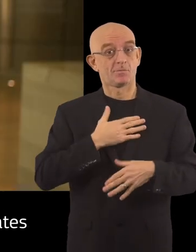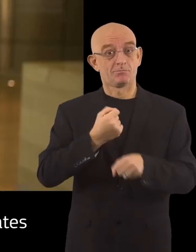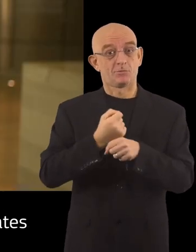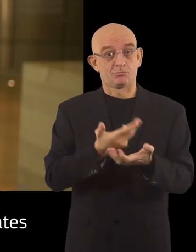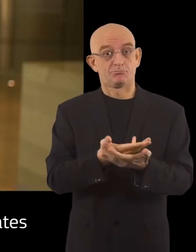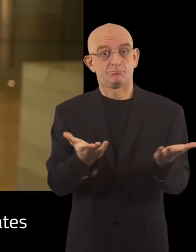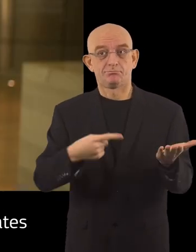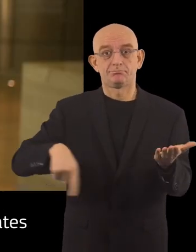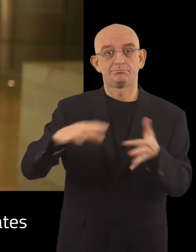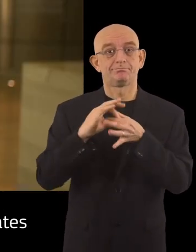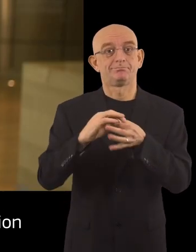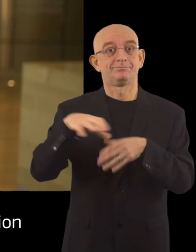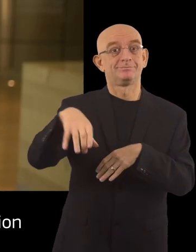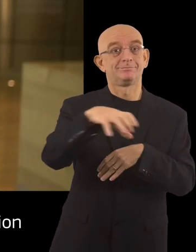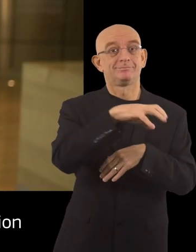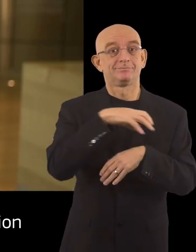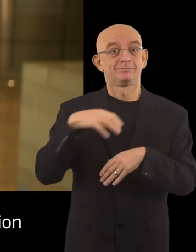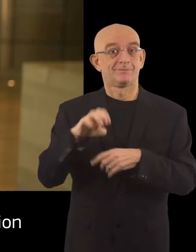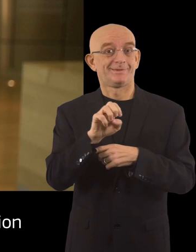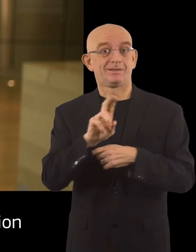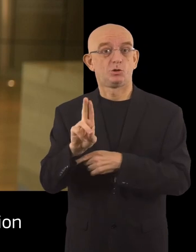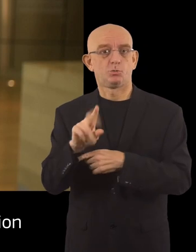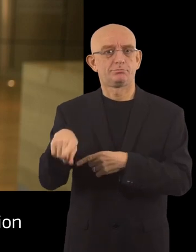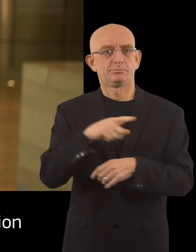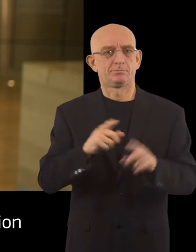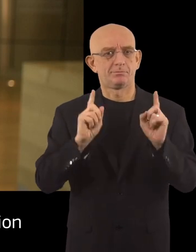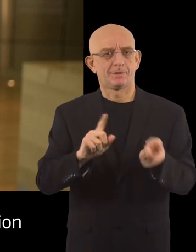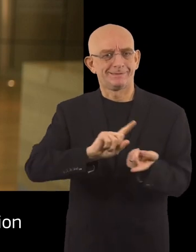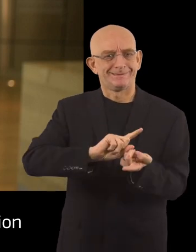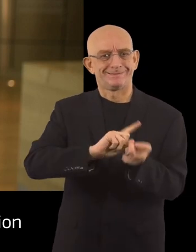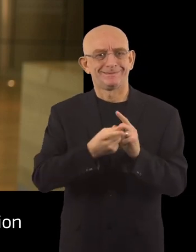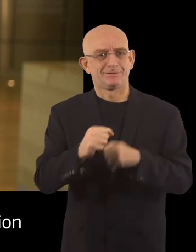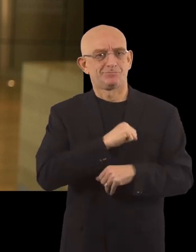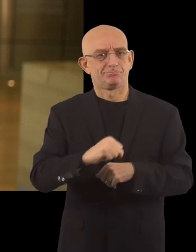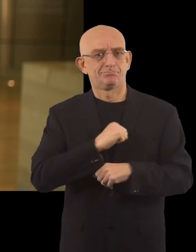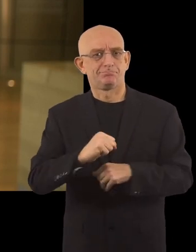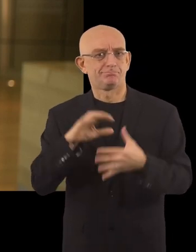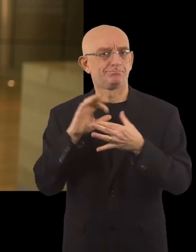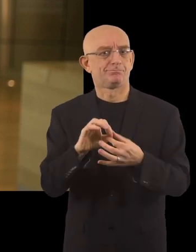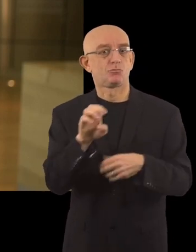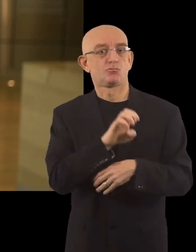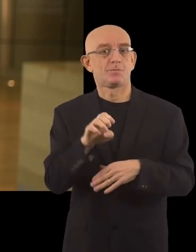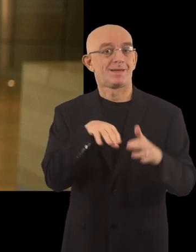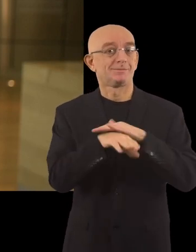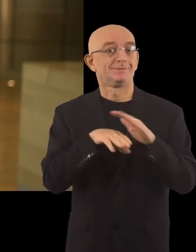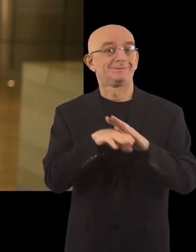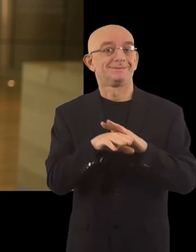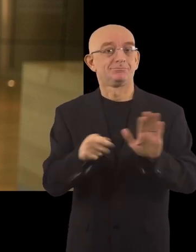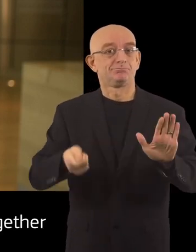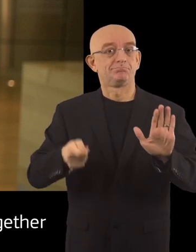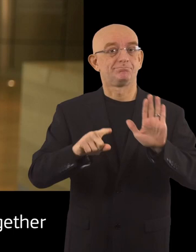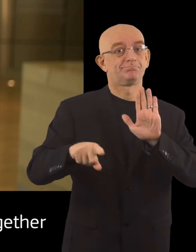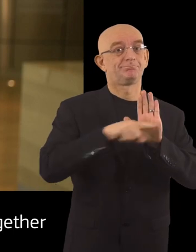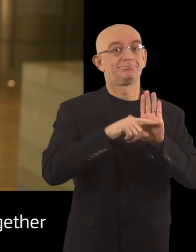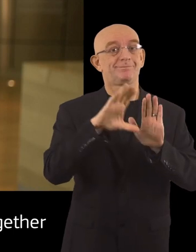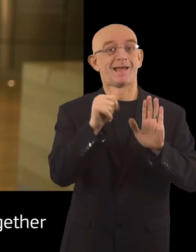services are working with member states to achieve a rapid and correct transposition of the European Accessibility Act.